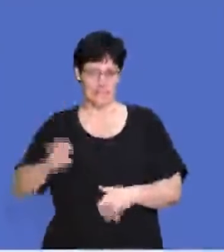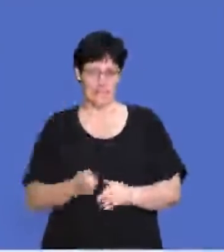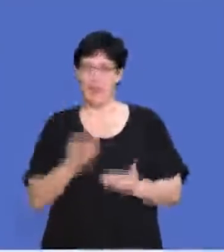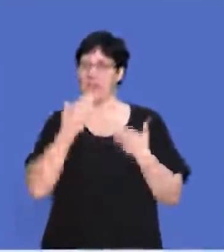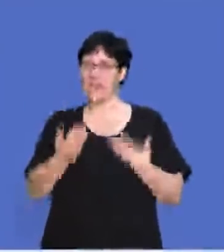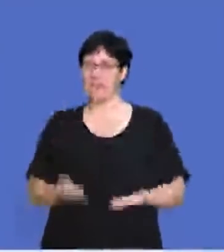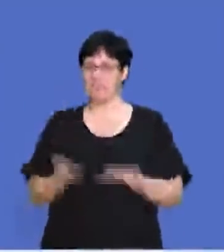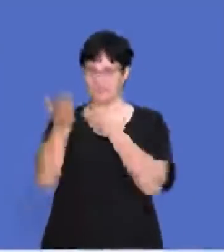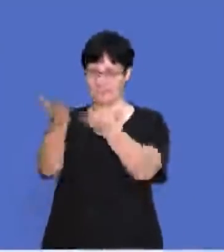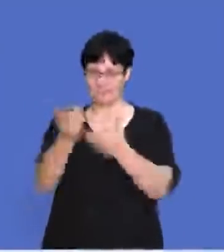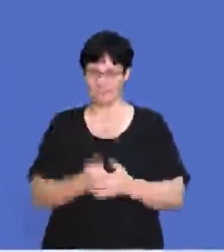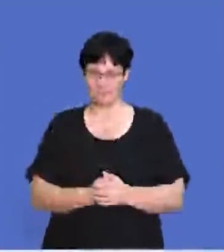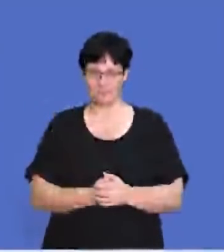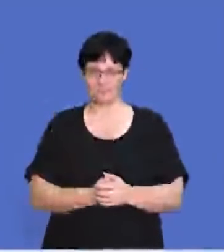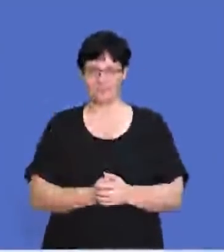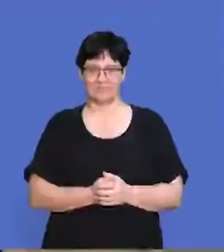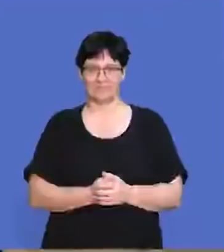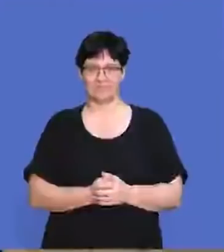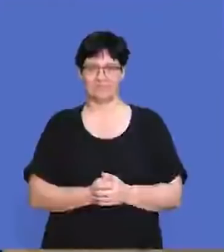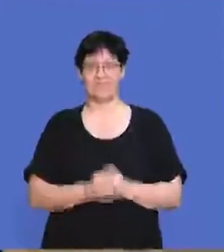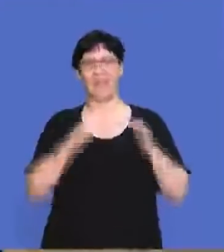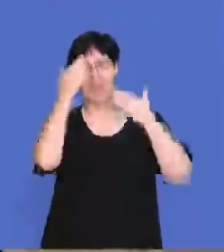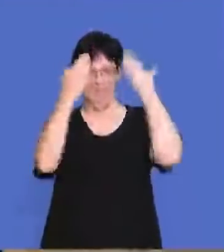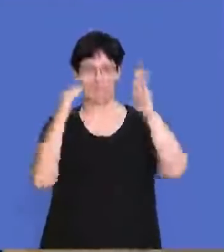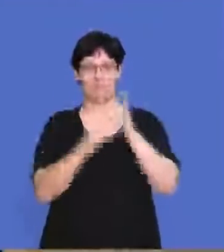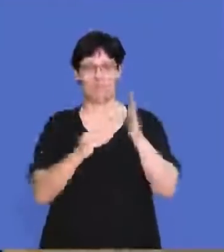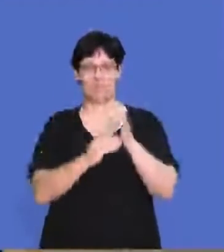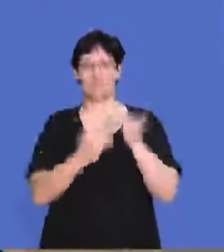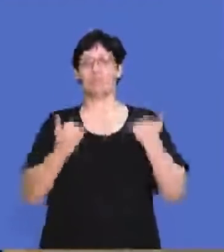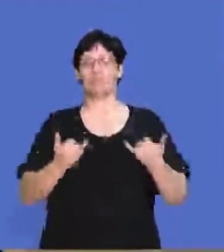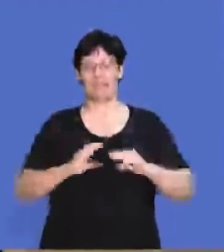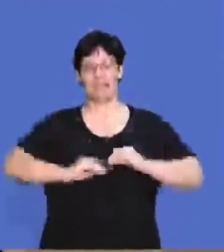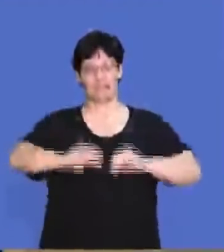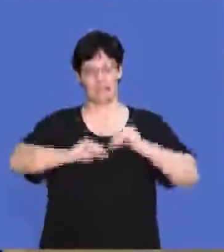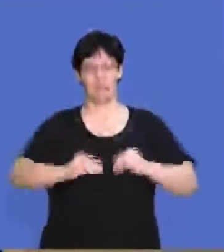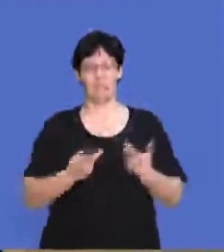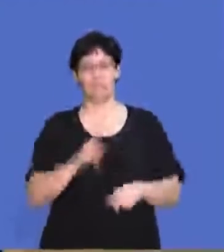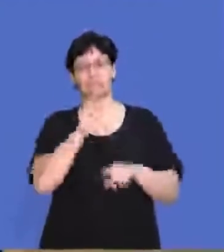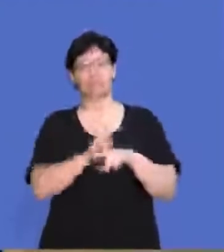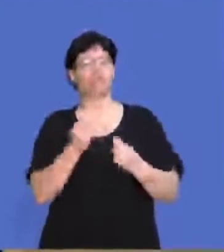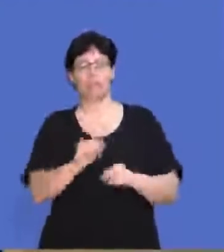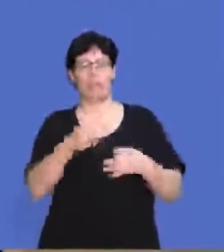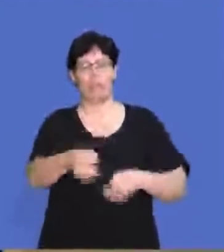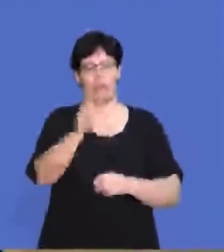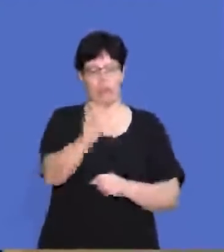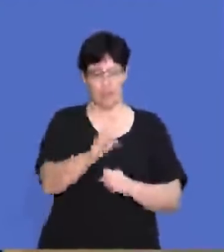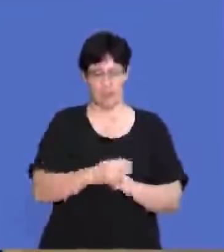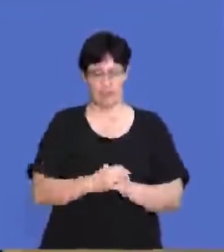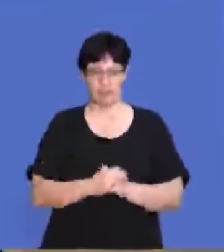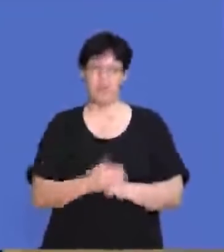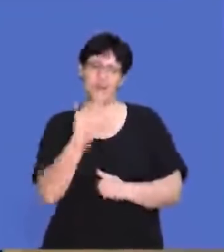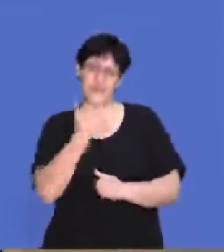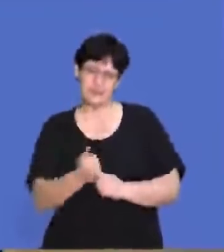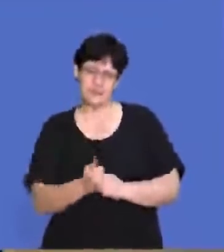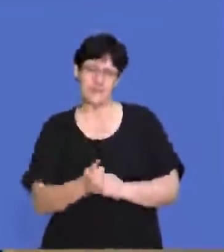Thank you so much guys and over to you. Hi Matriks, welcome to today's lesson. We'll be going over your paper one. So